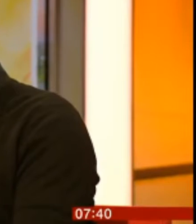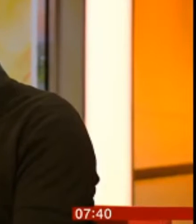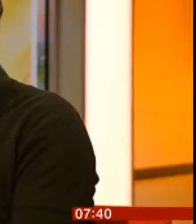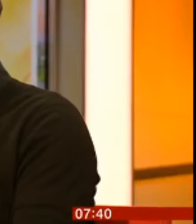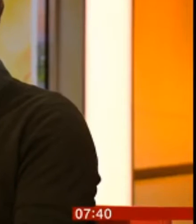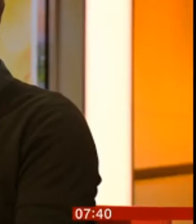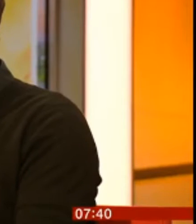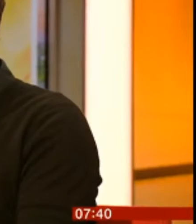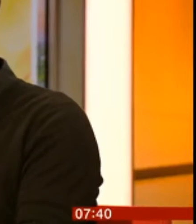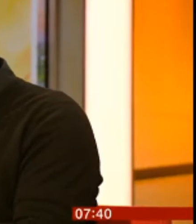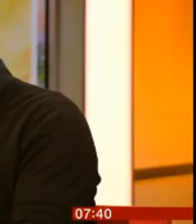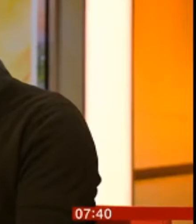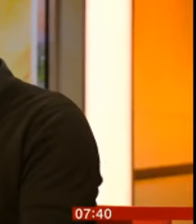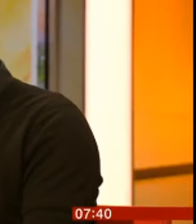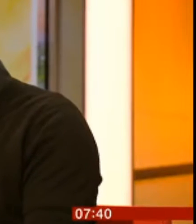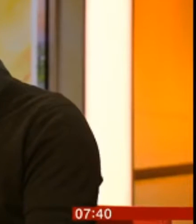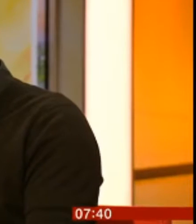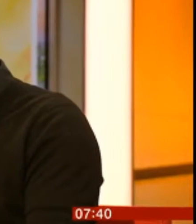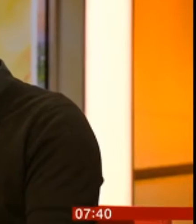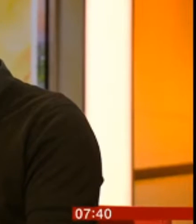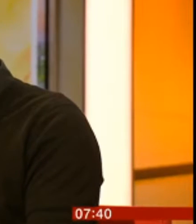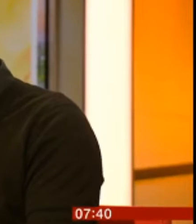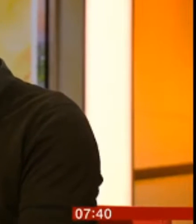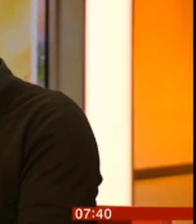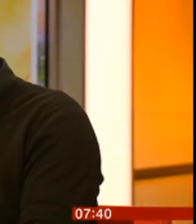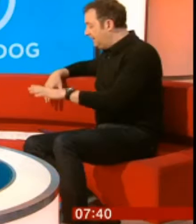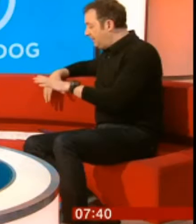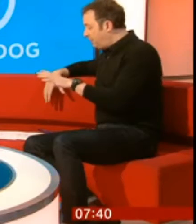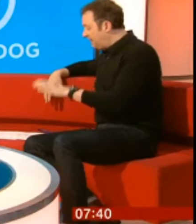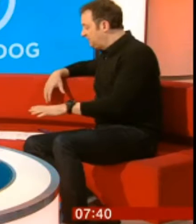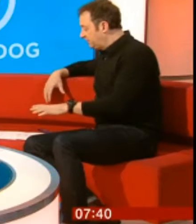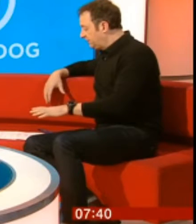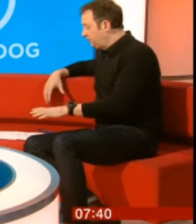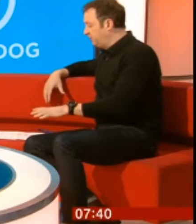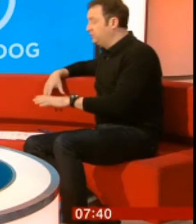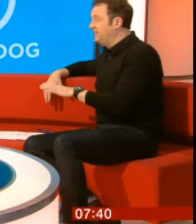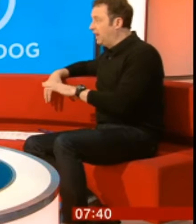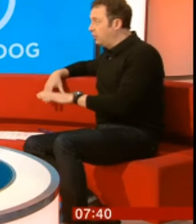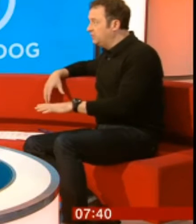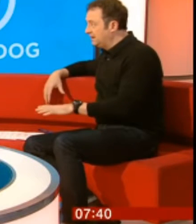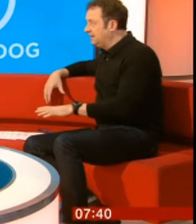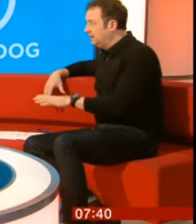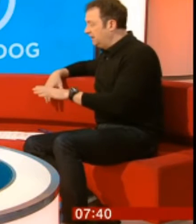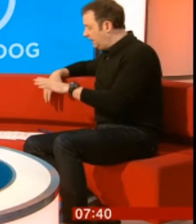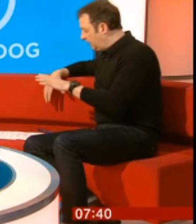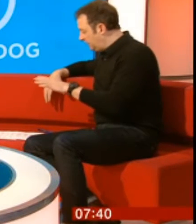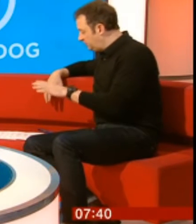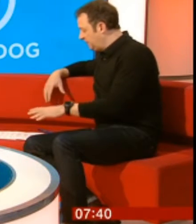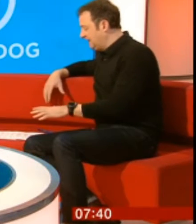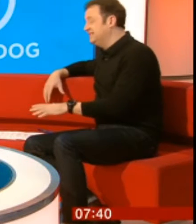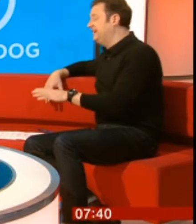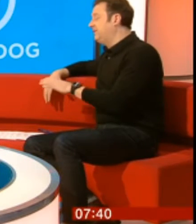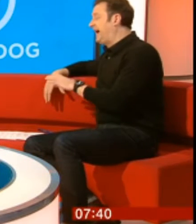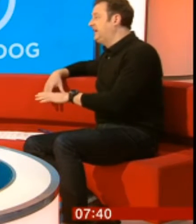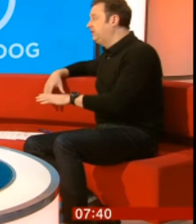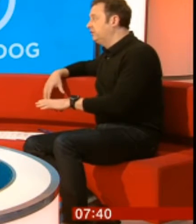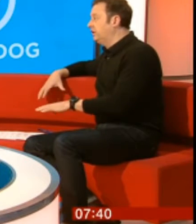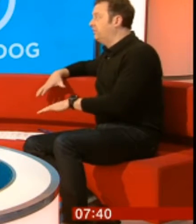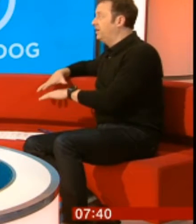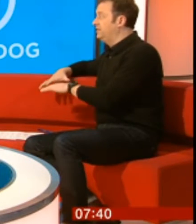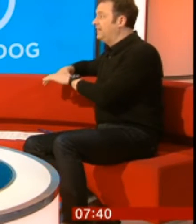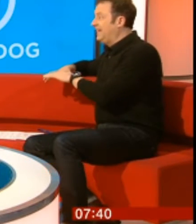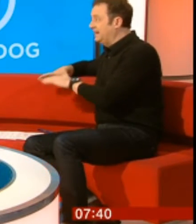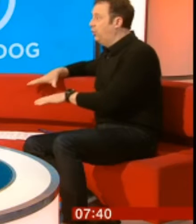14 allergen groups, to know that we were absolutely safe. Now, Pizza Express was the only chain to give